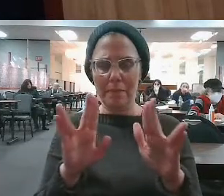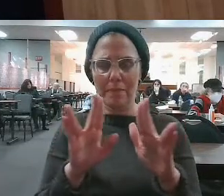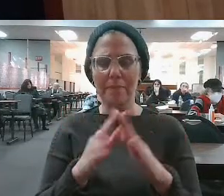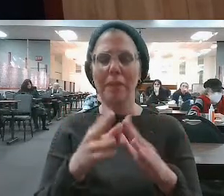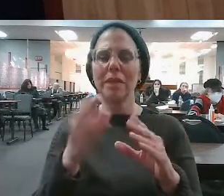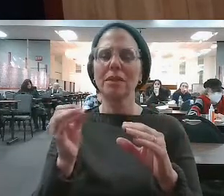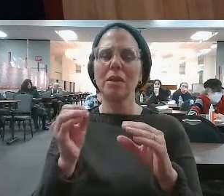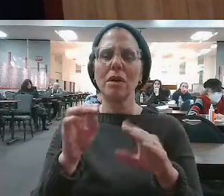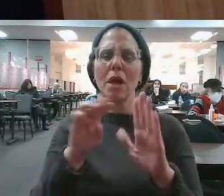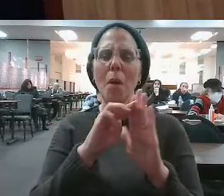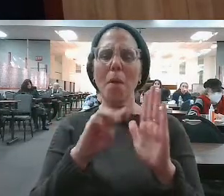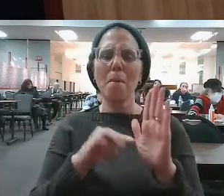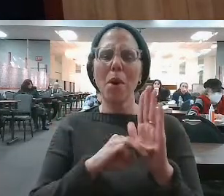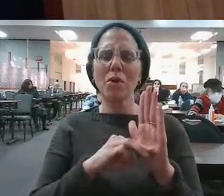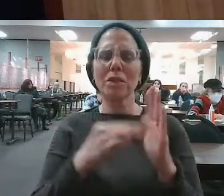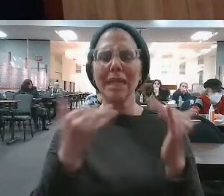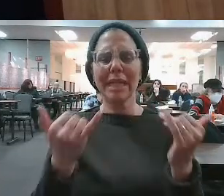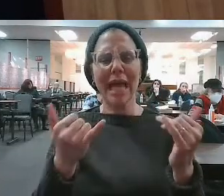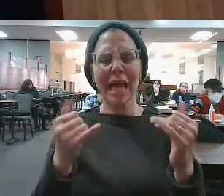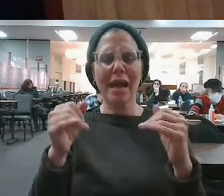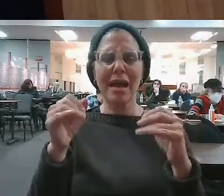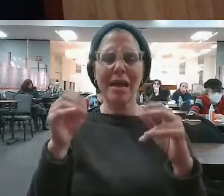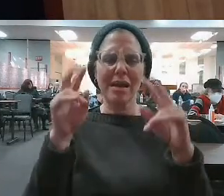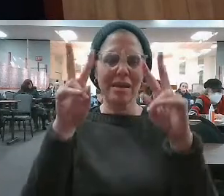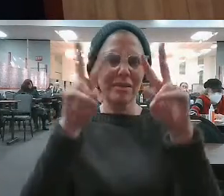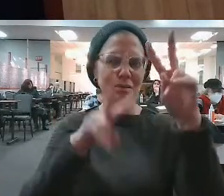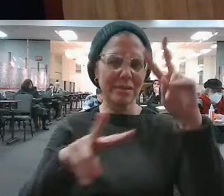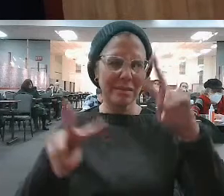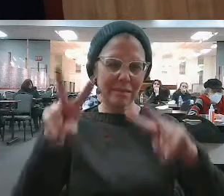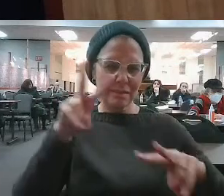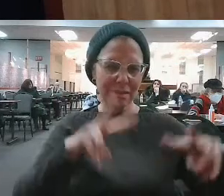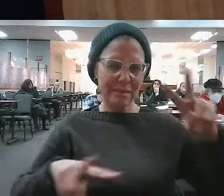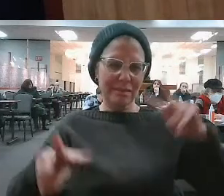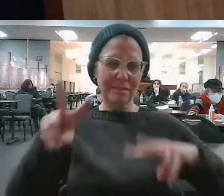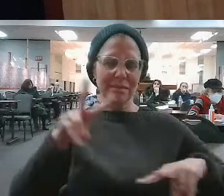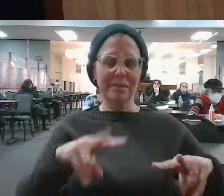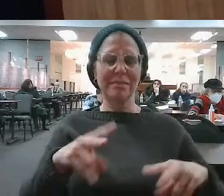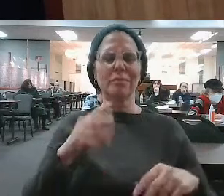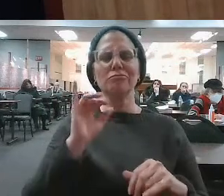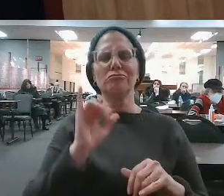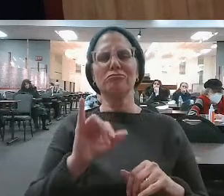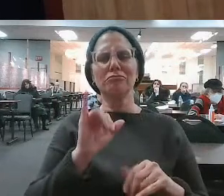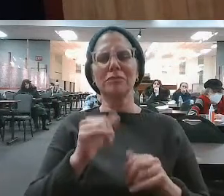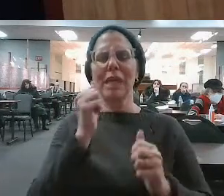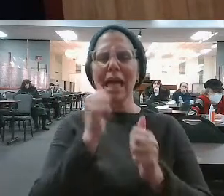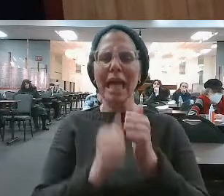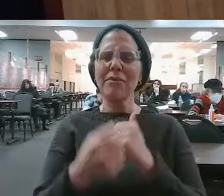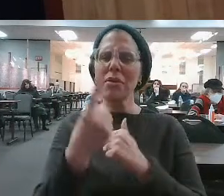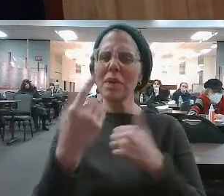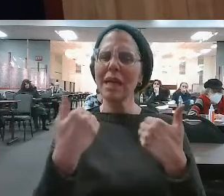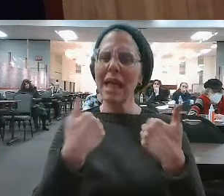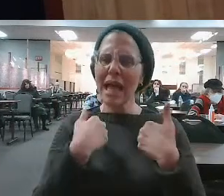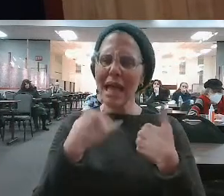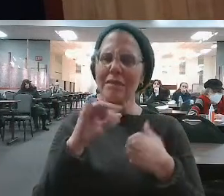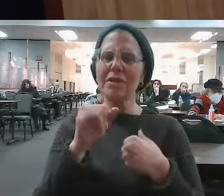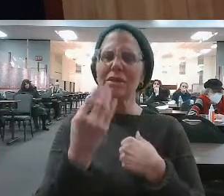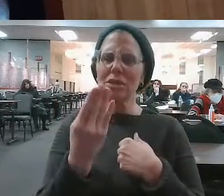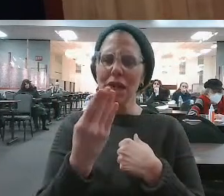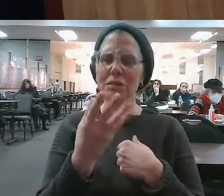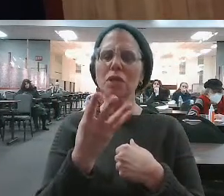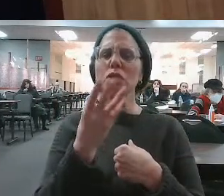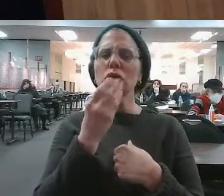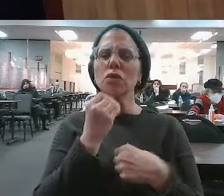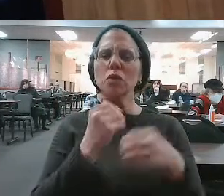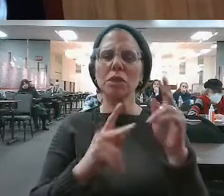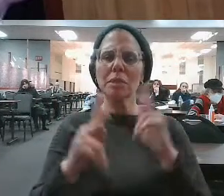around. And what does he see as he looks around? Everyone has something. Right? So the Jewish people are